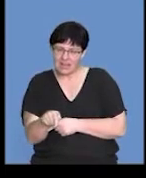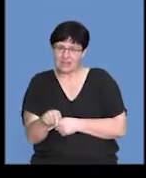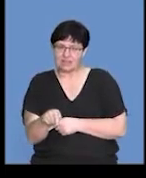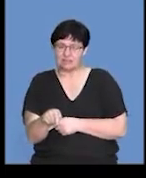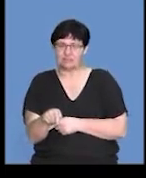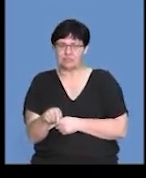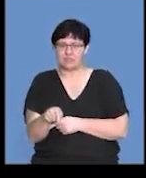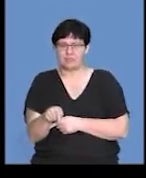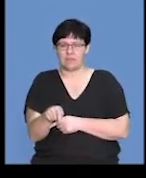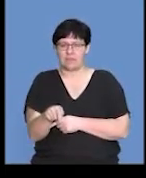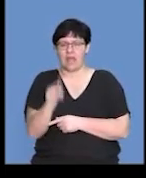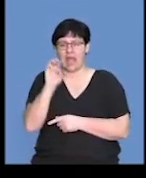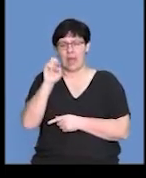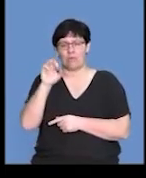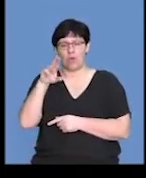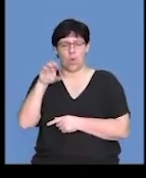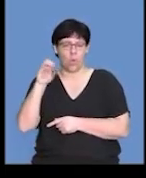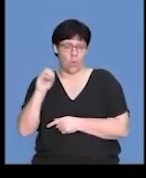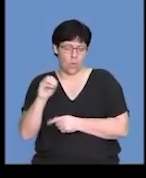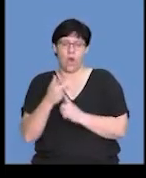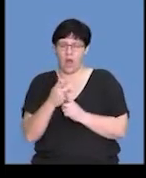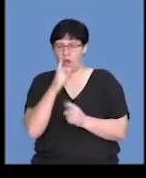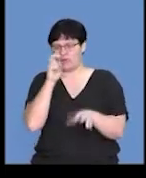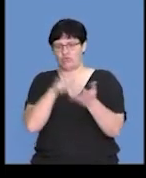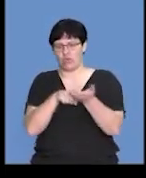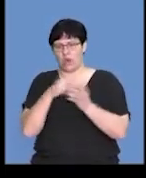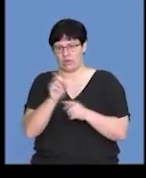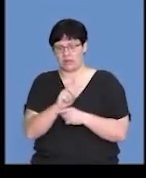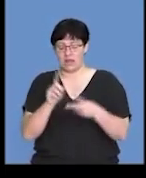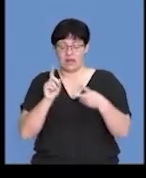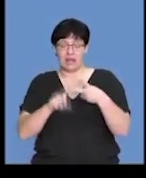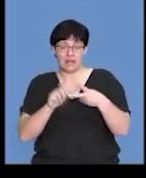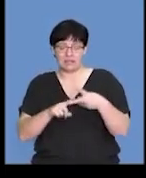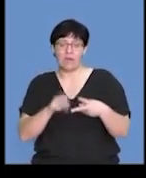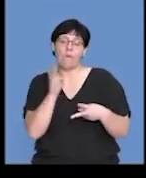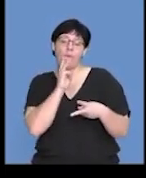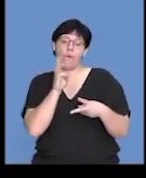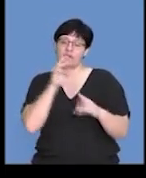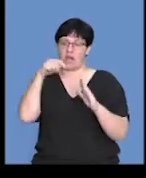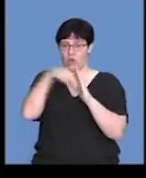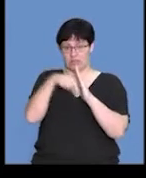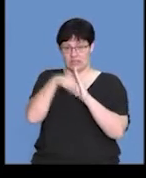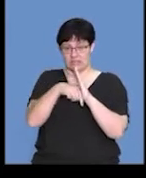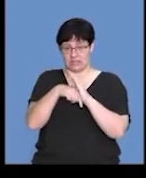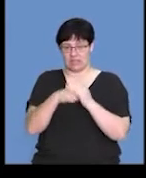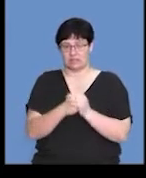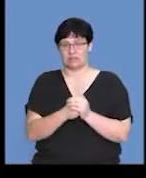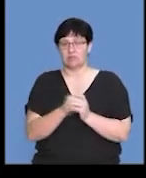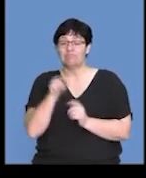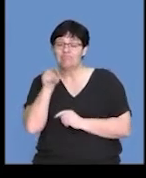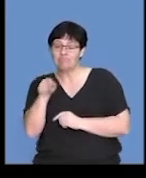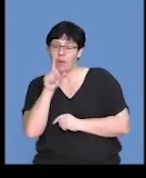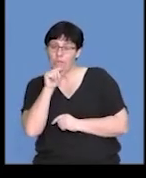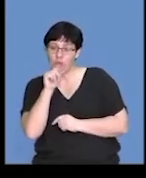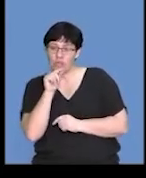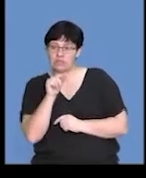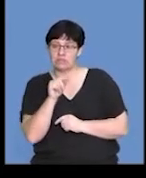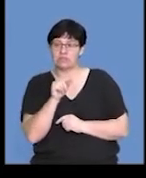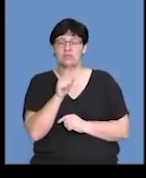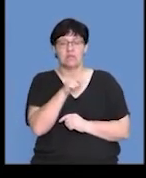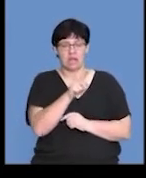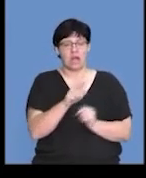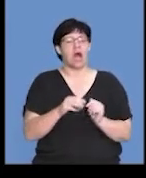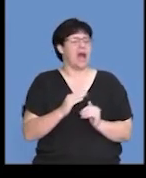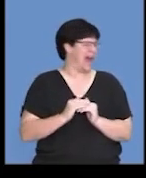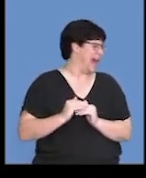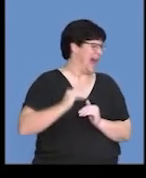this case, the embryo requires. The next is the water content. And the water content in this bird species, number one, is